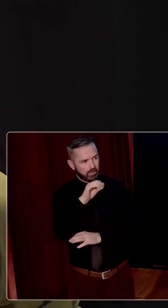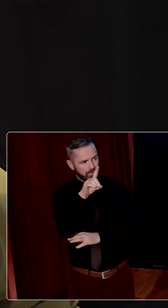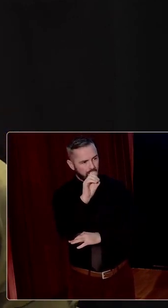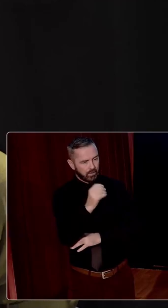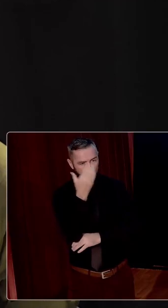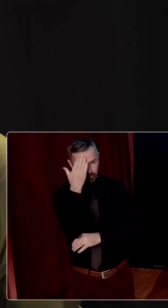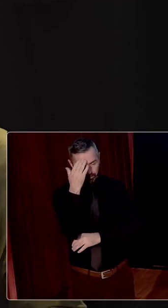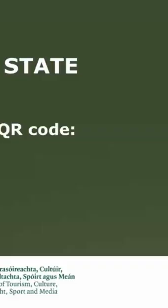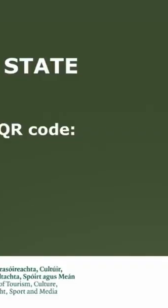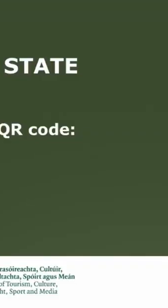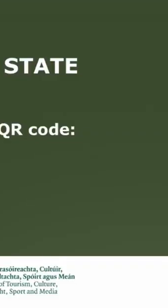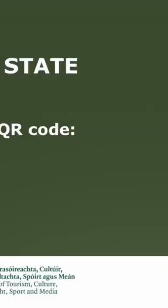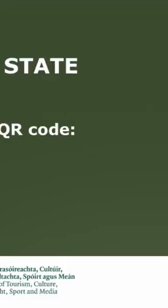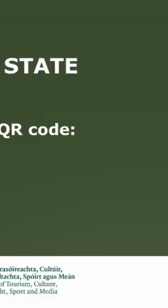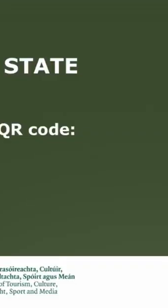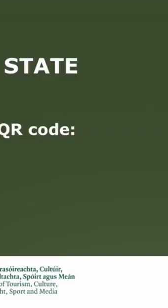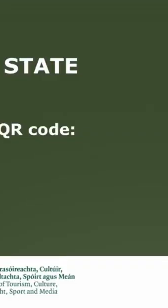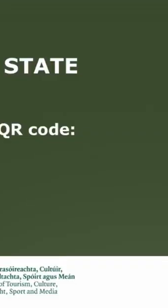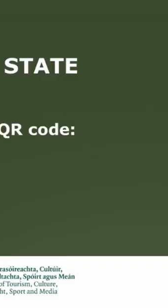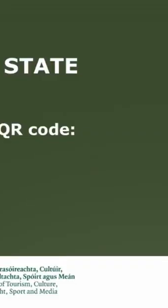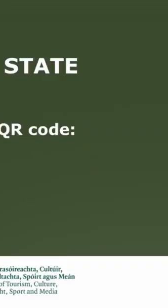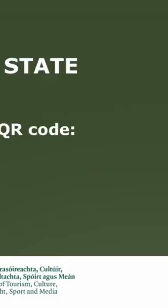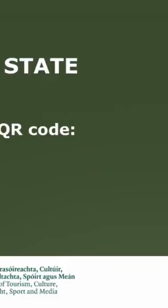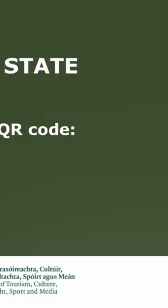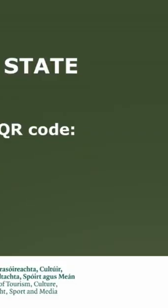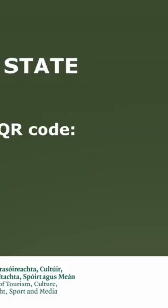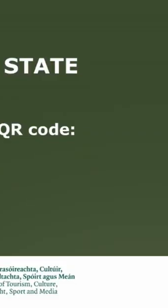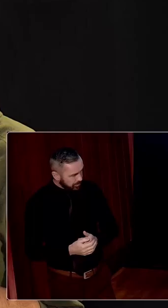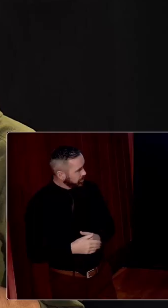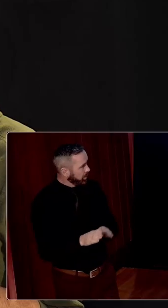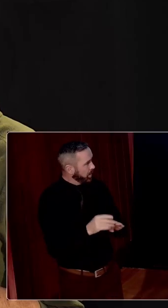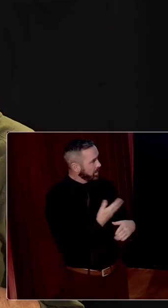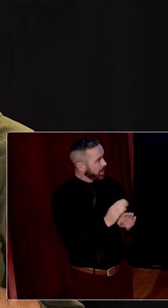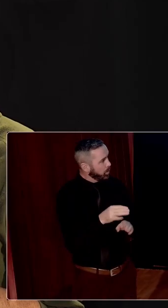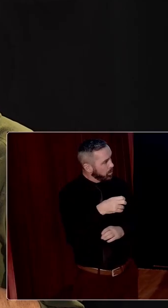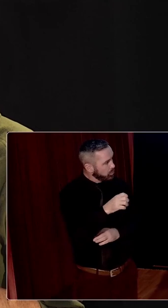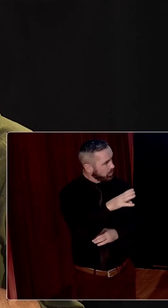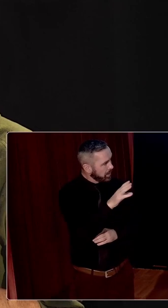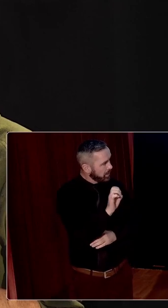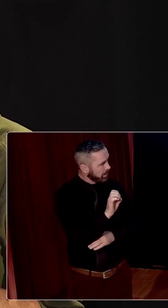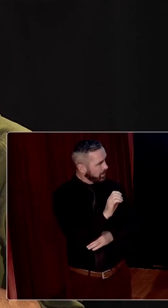think you're probably at this stage all very familiar with it. So let's jump in and I'll start with you, Marie. How long do you, how many minutes